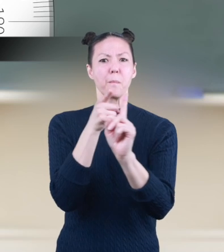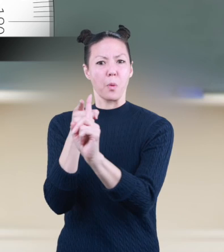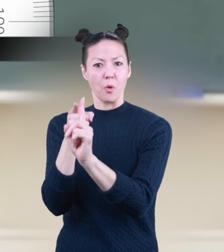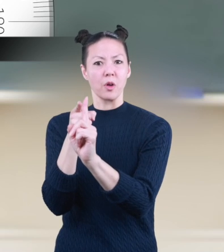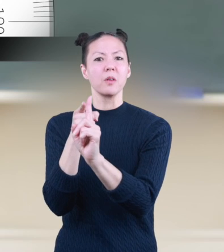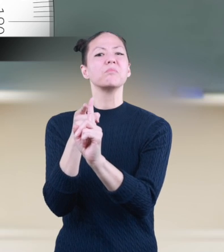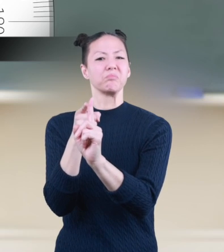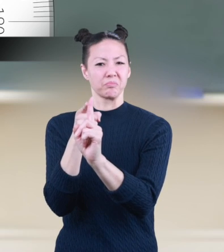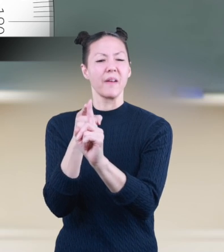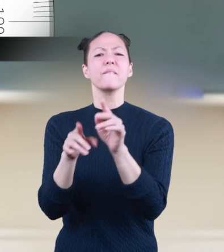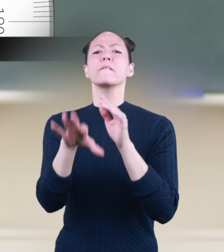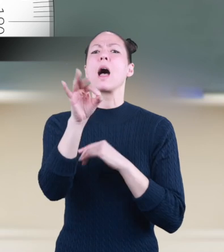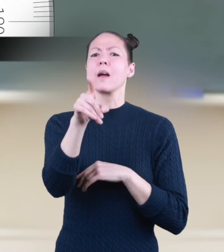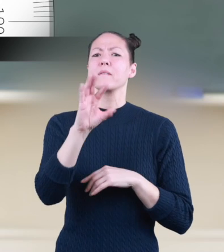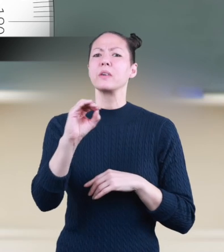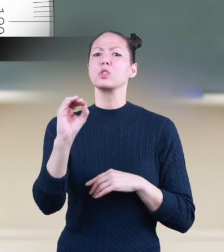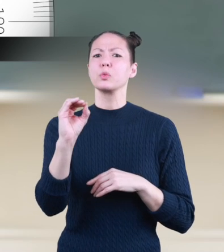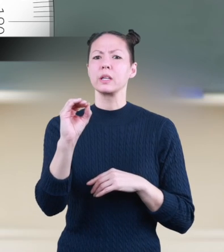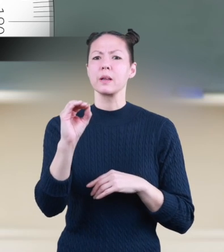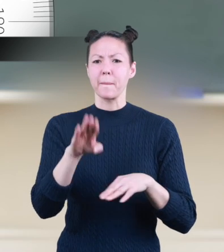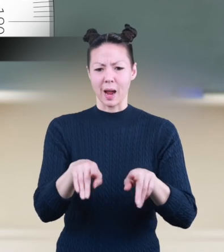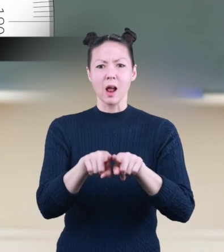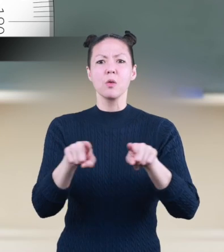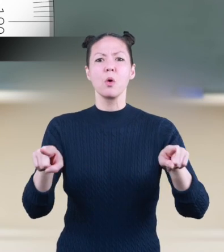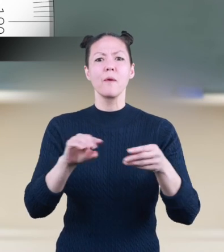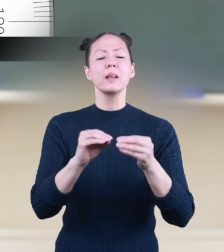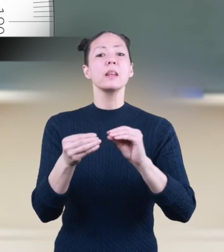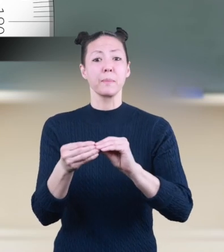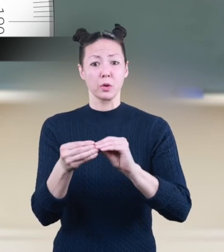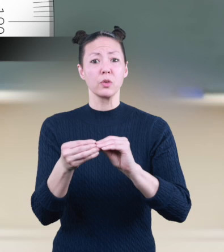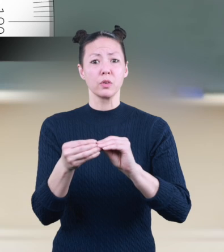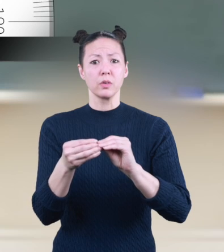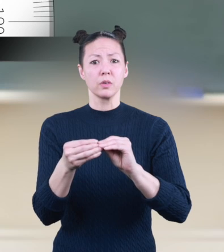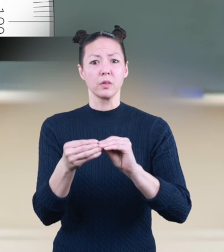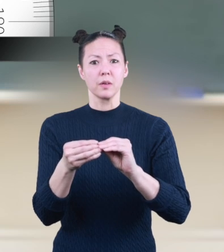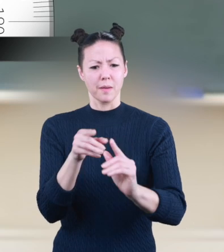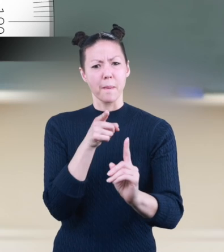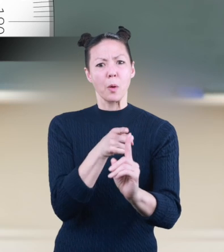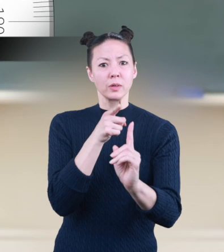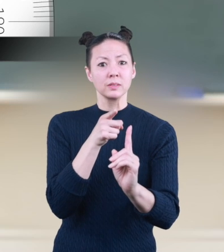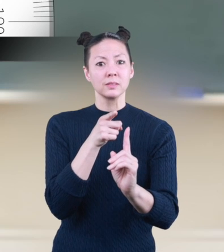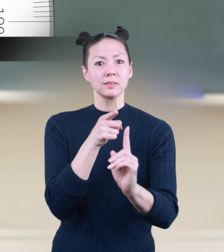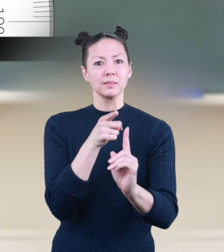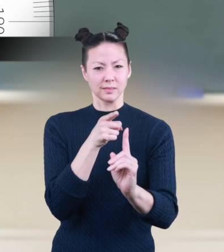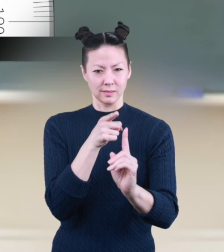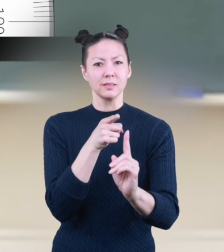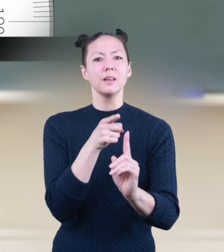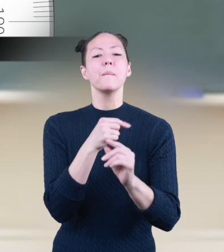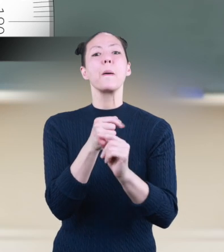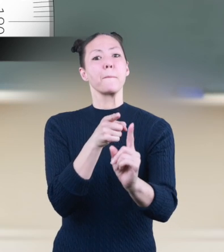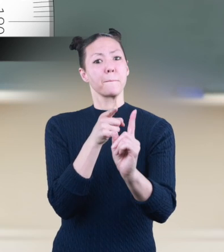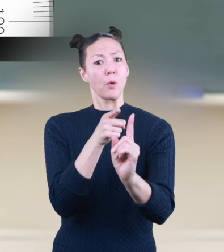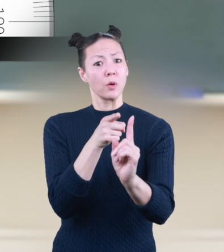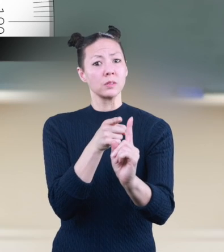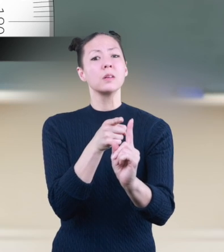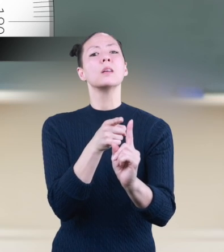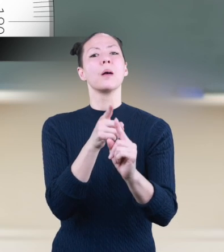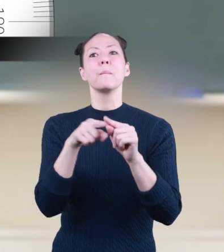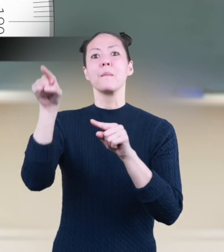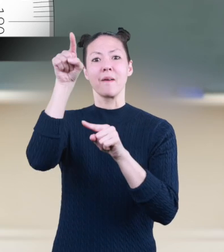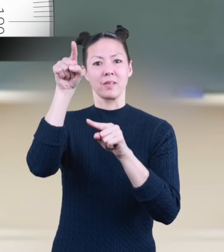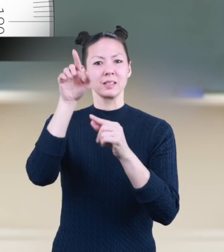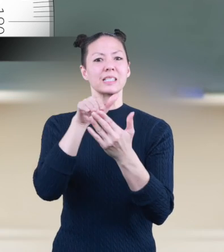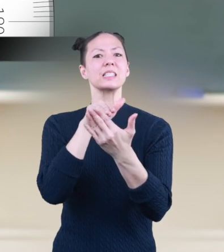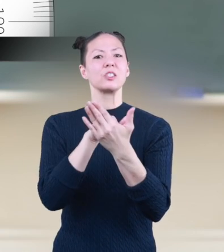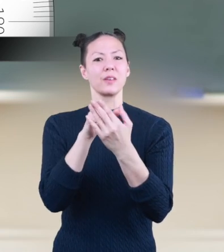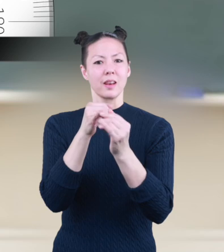will do. Find 50 degrees on the bottom row of numbers. Make a point. Make another point above the center line.